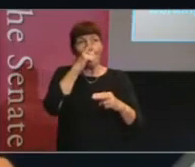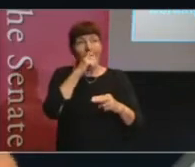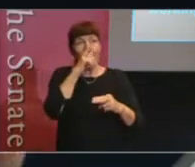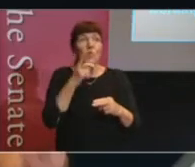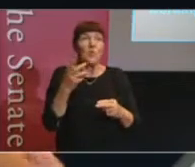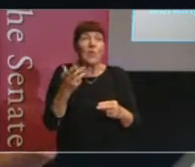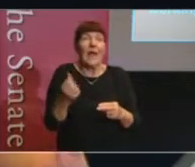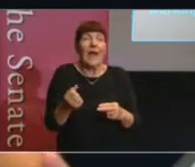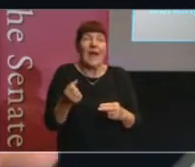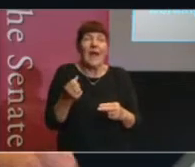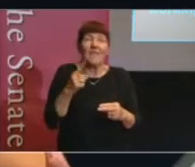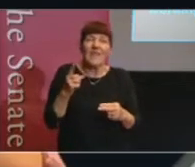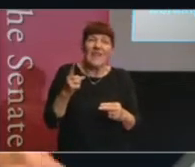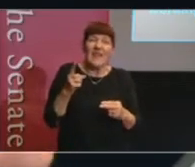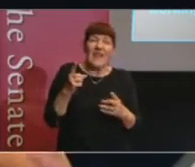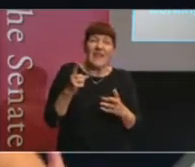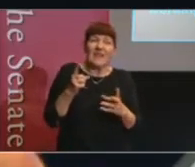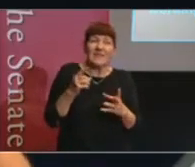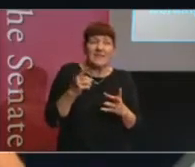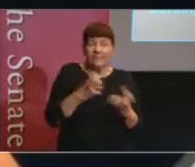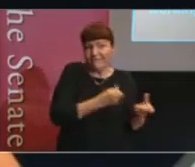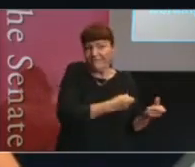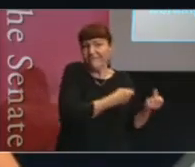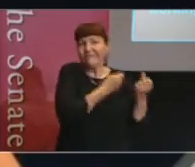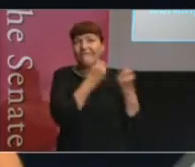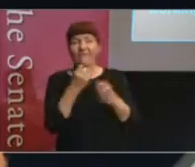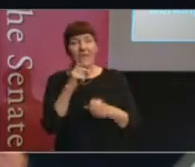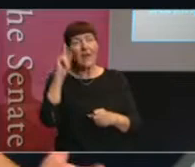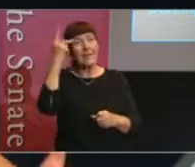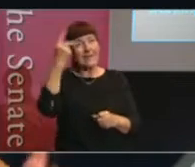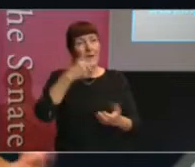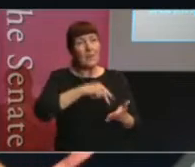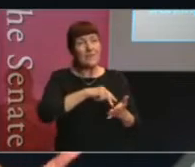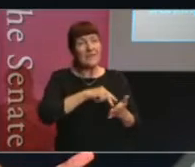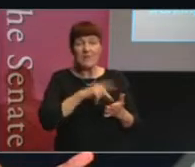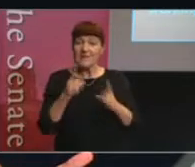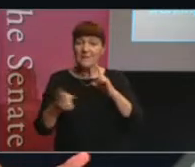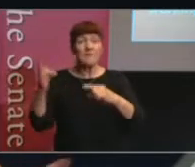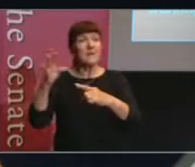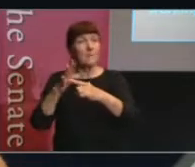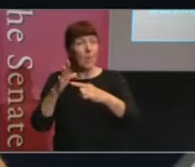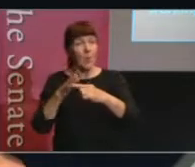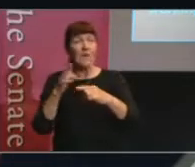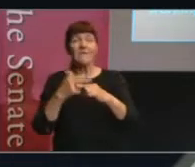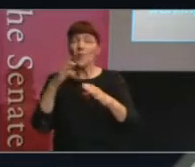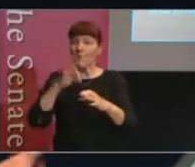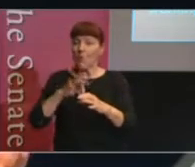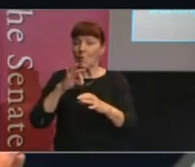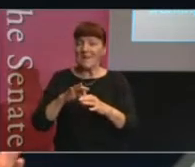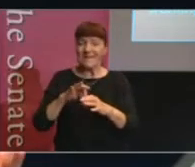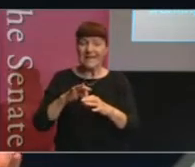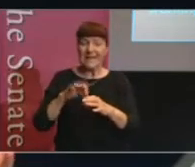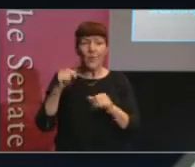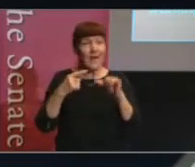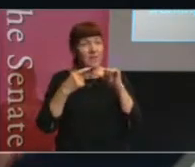manifestations of their political position is important for our democracy. Because we have a